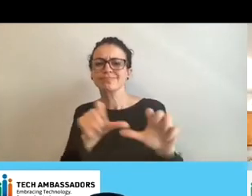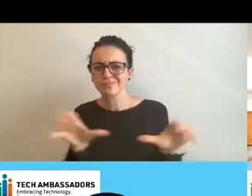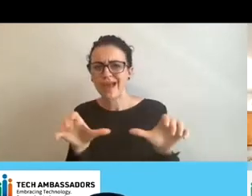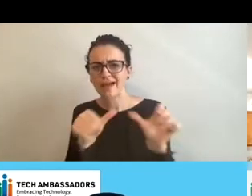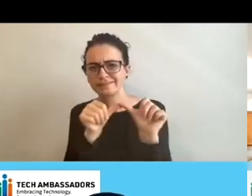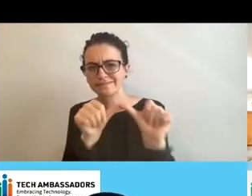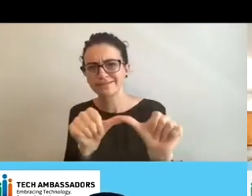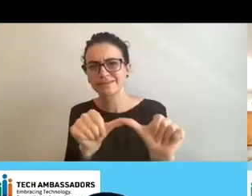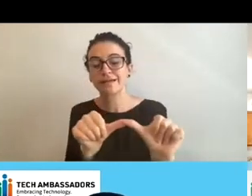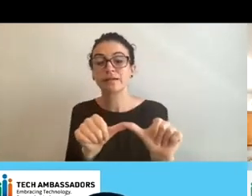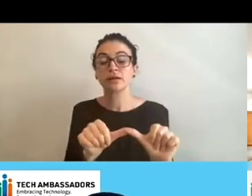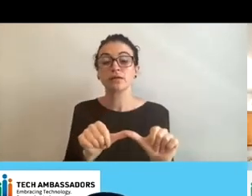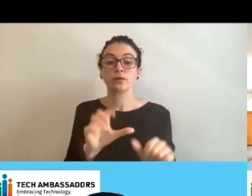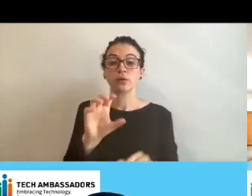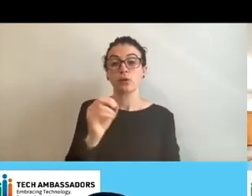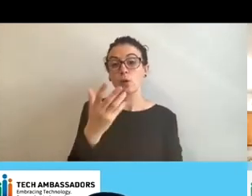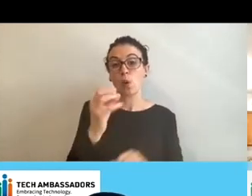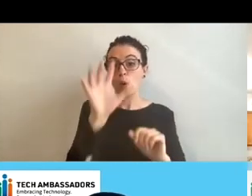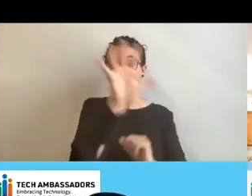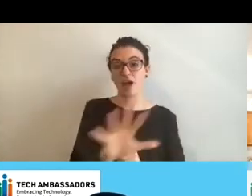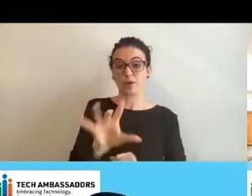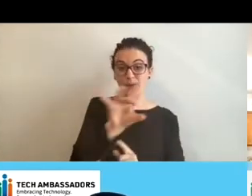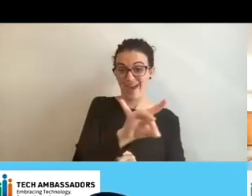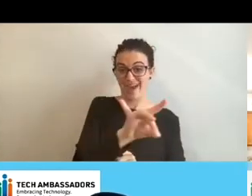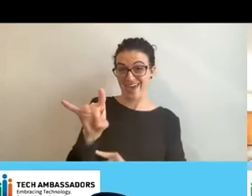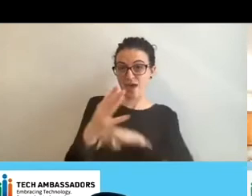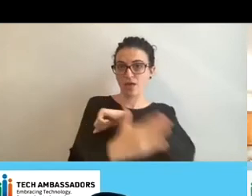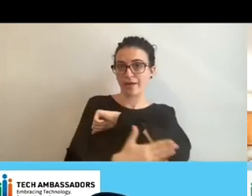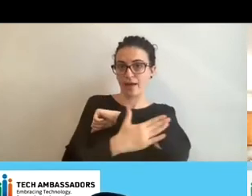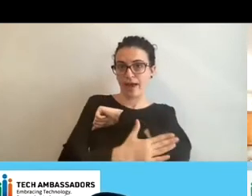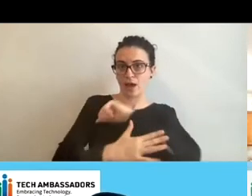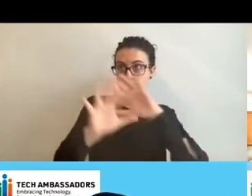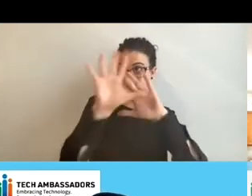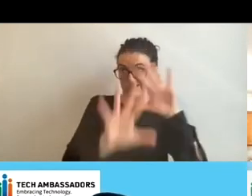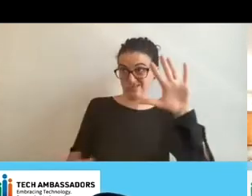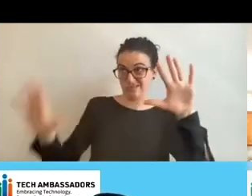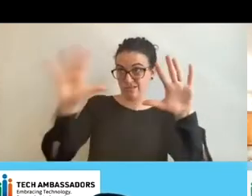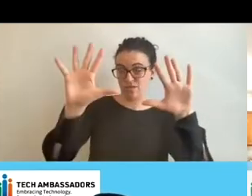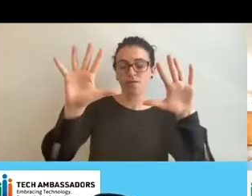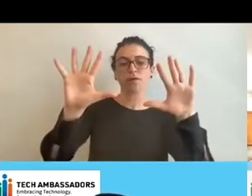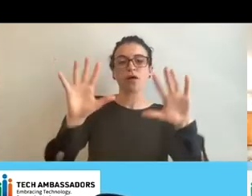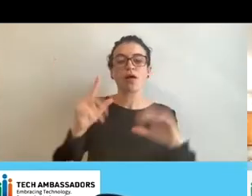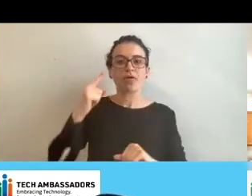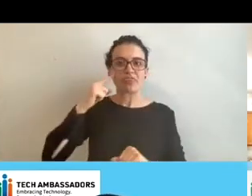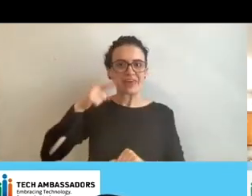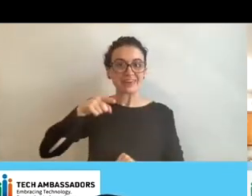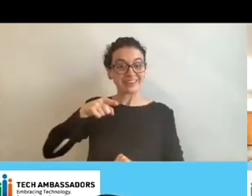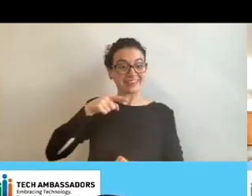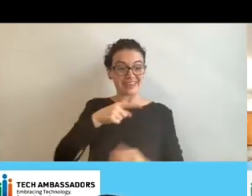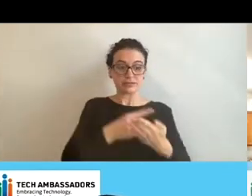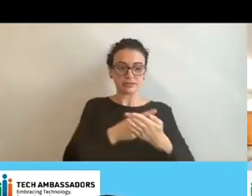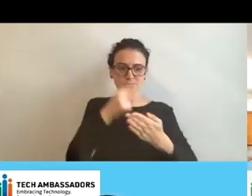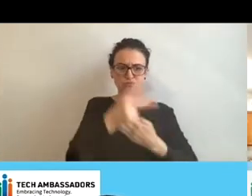of the counties, all 88 counties in Ohio think this is a good idea, a good